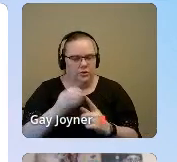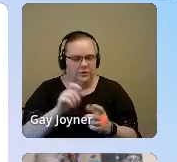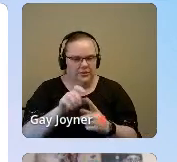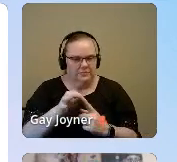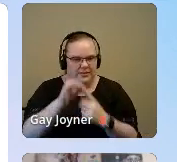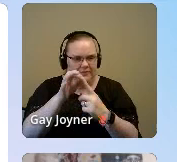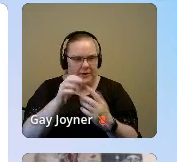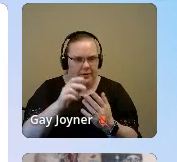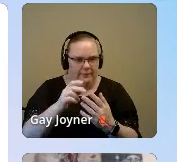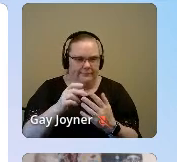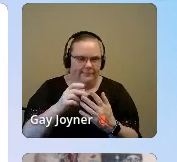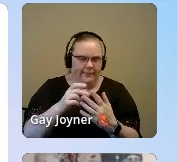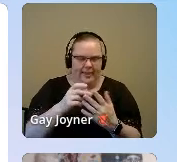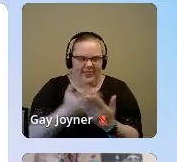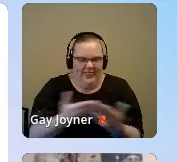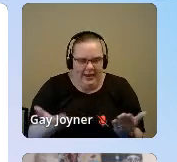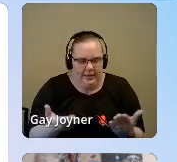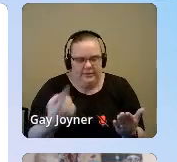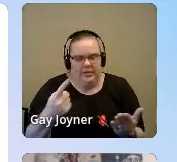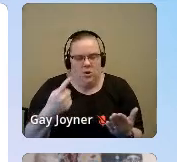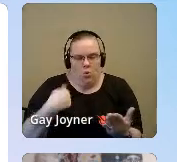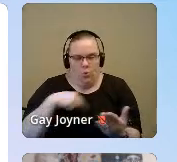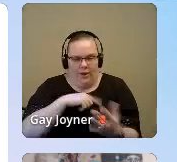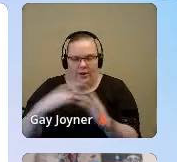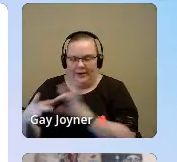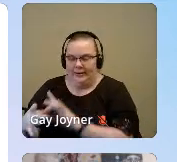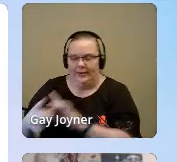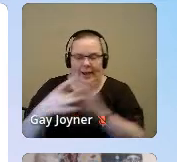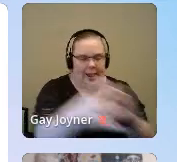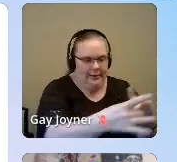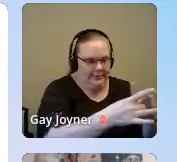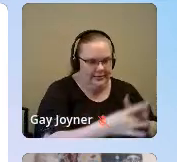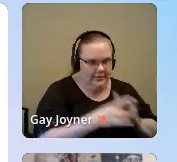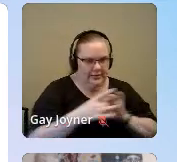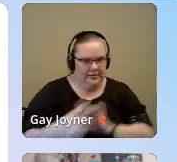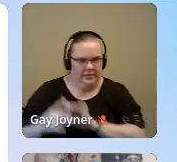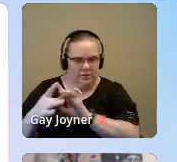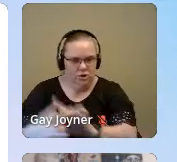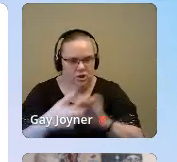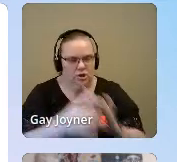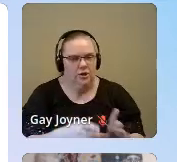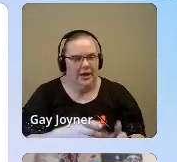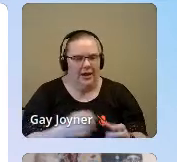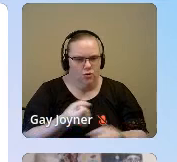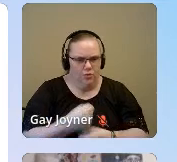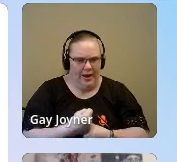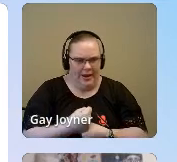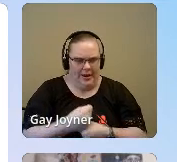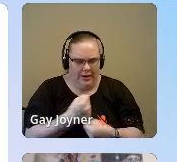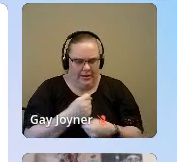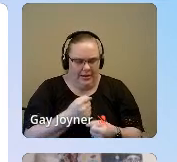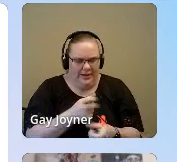connecting specifically with other suicide attempt survivors, creating space to feel emotions, and sometimes medication.